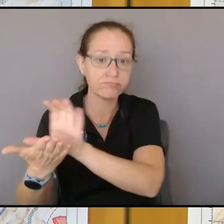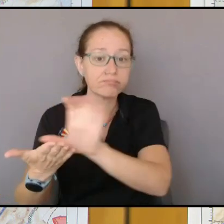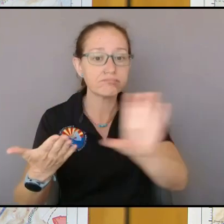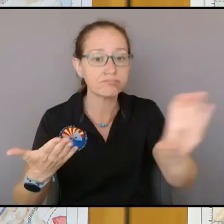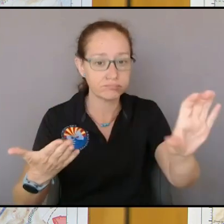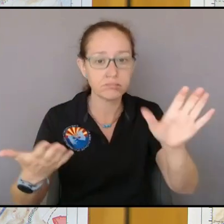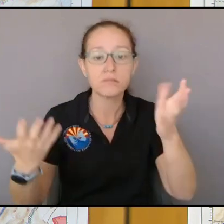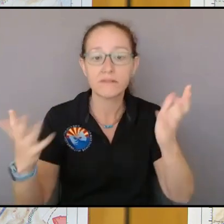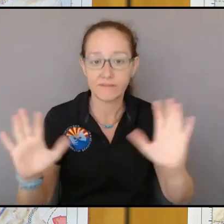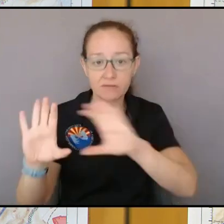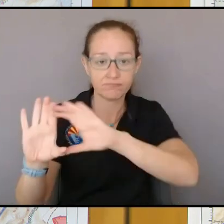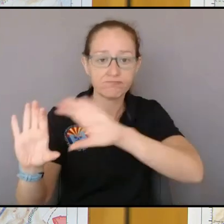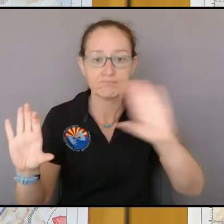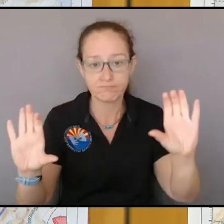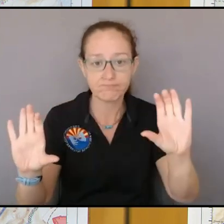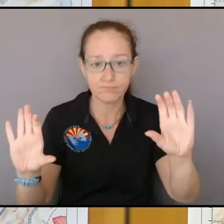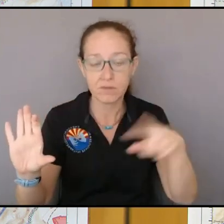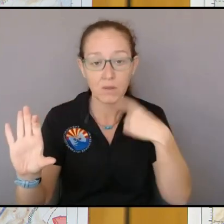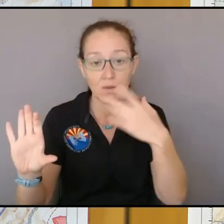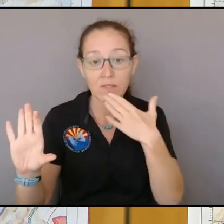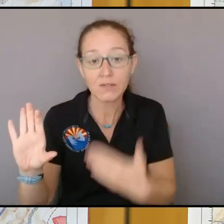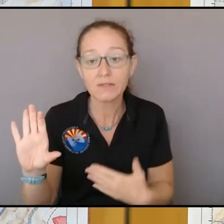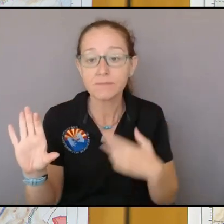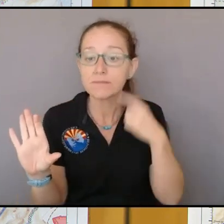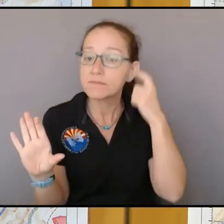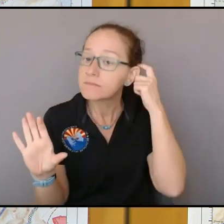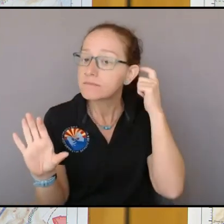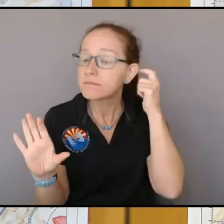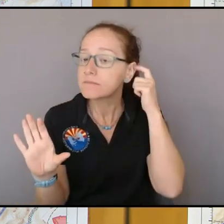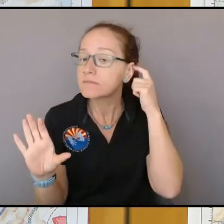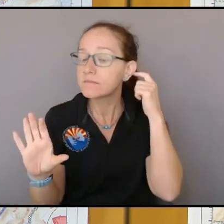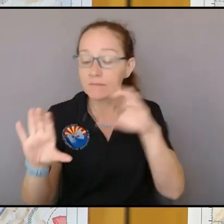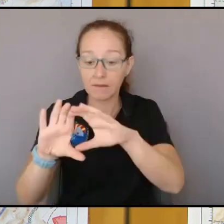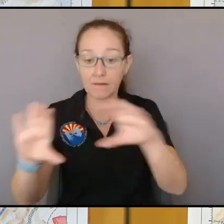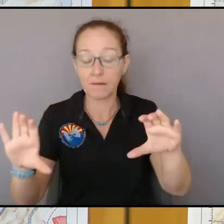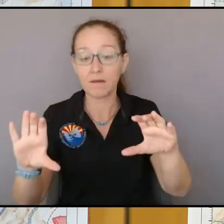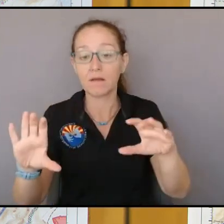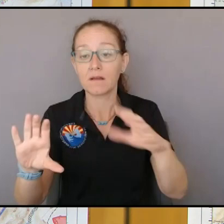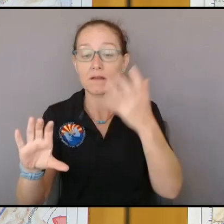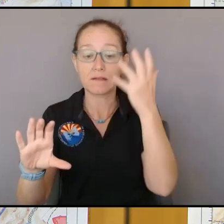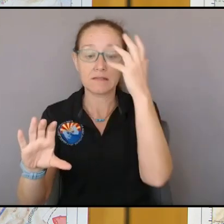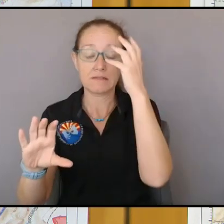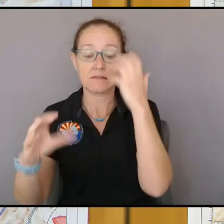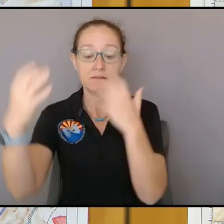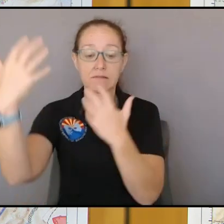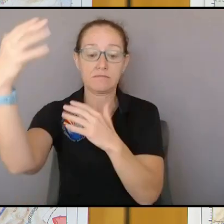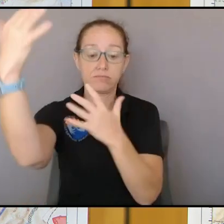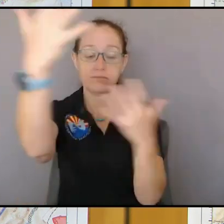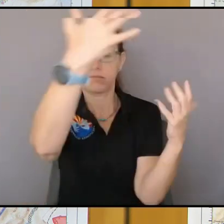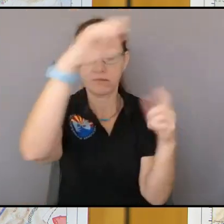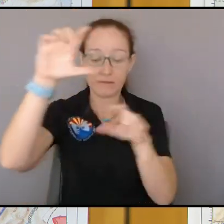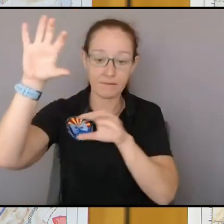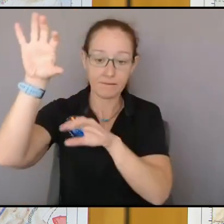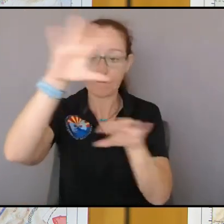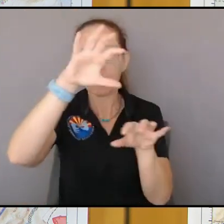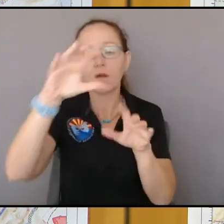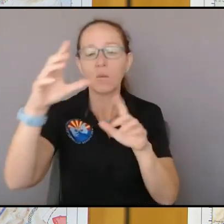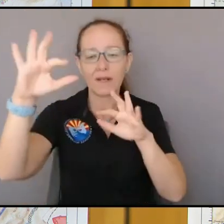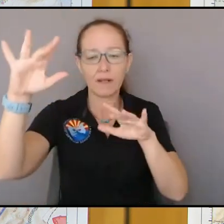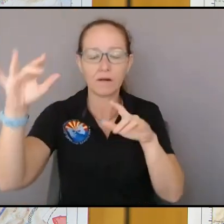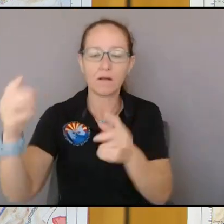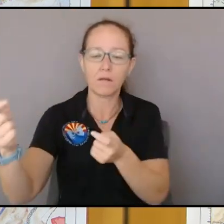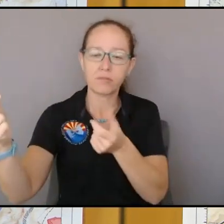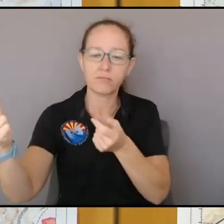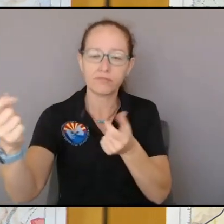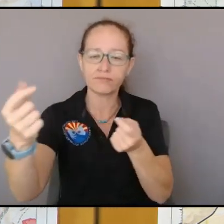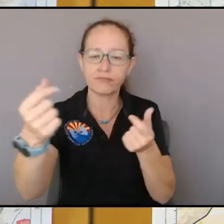it's it's a good-looking line we need to thin the timber out on both sides of it but the the dozer line and everything is pushed into here starting